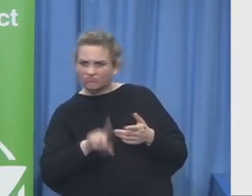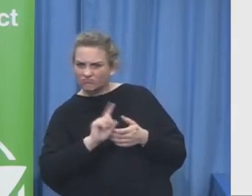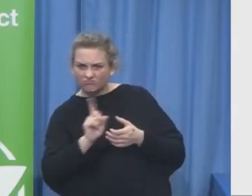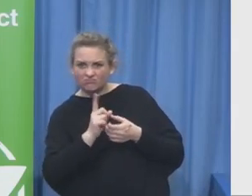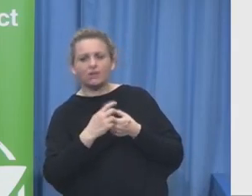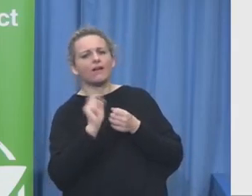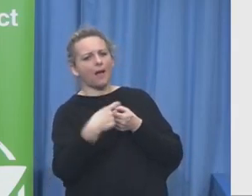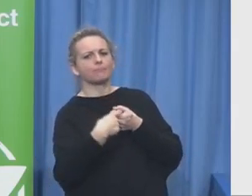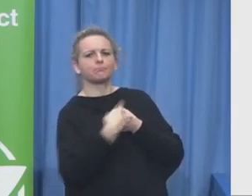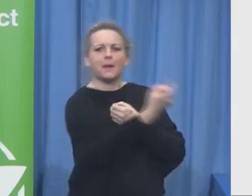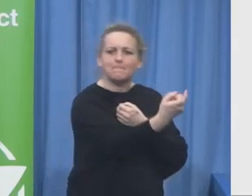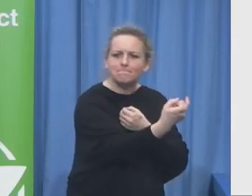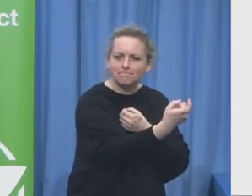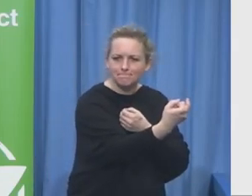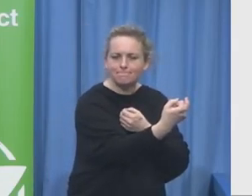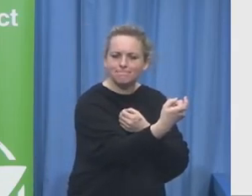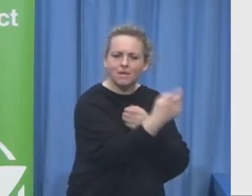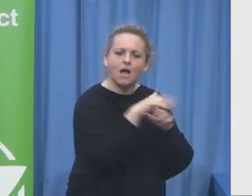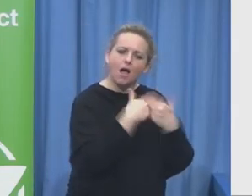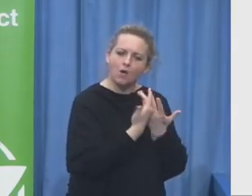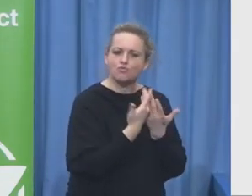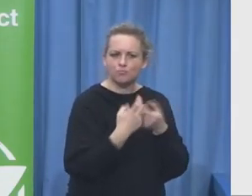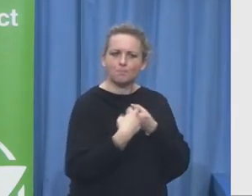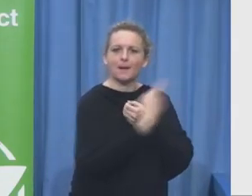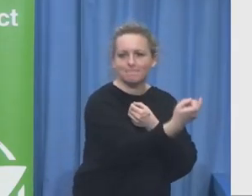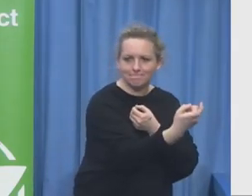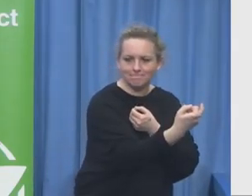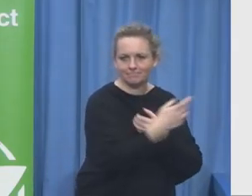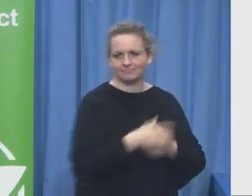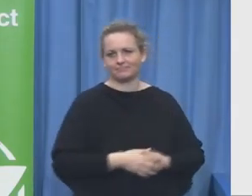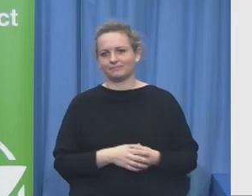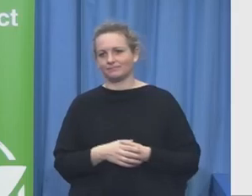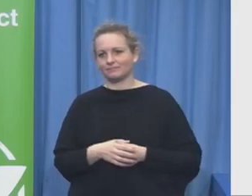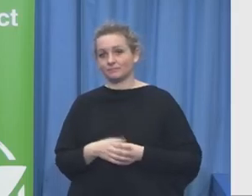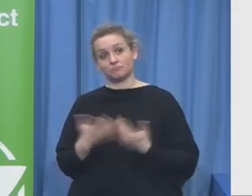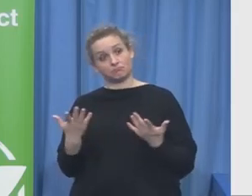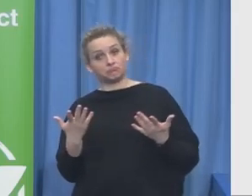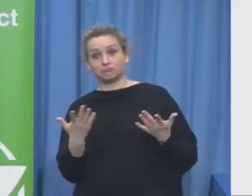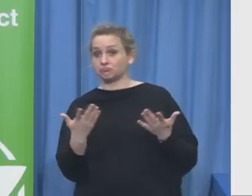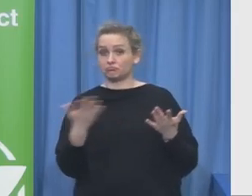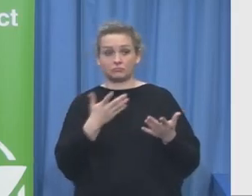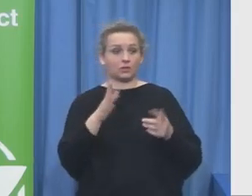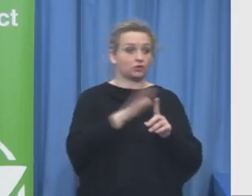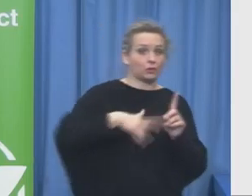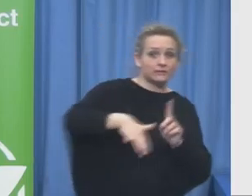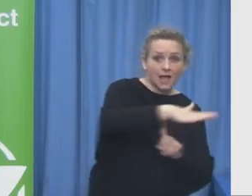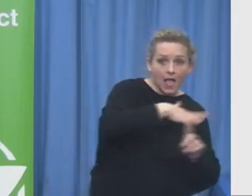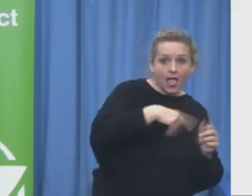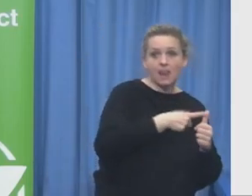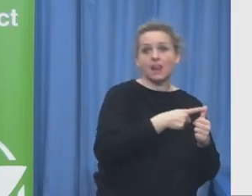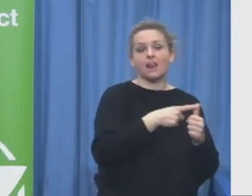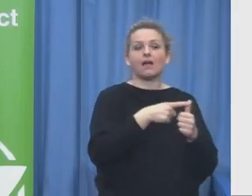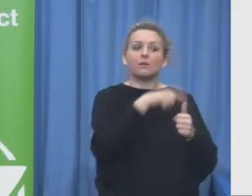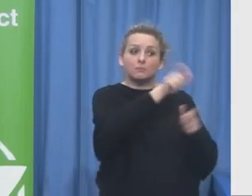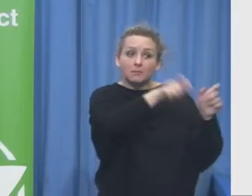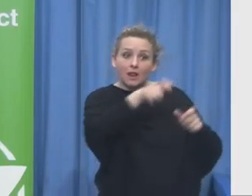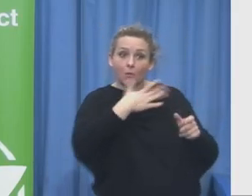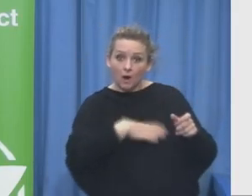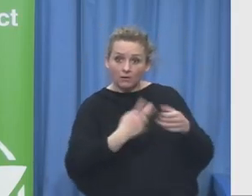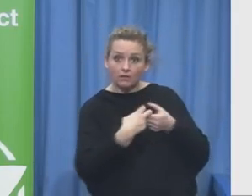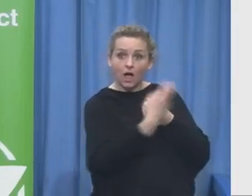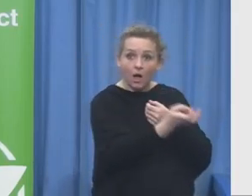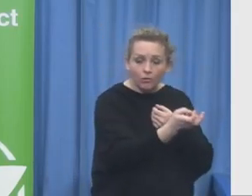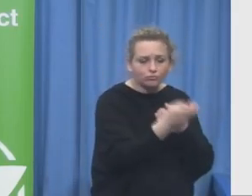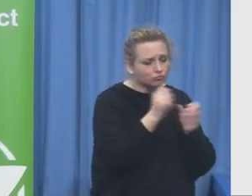social change because we as funders as foundations as businesses cannot stay forever we